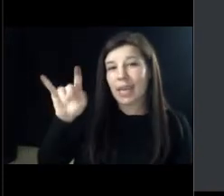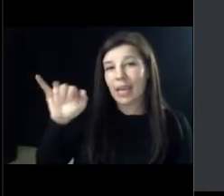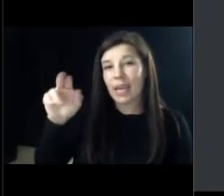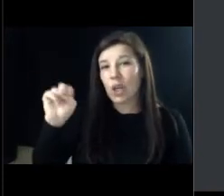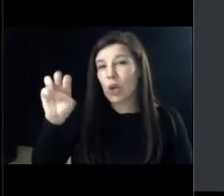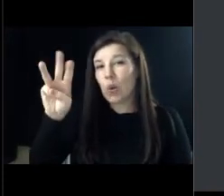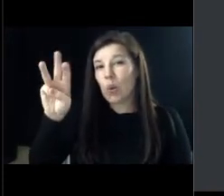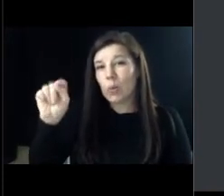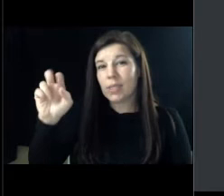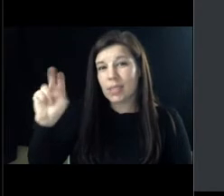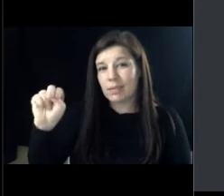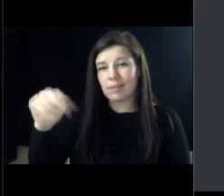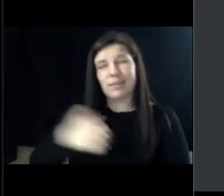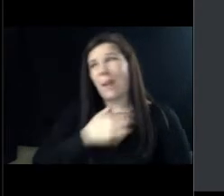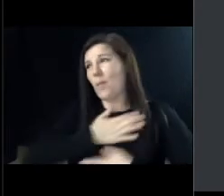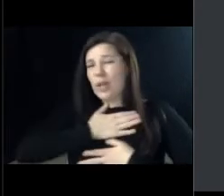stop from appreciating her.